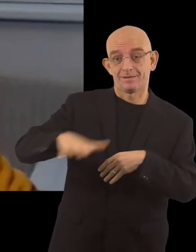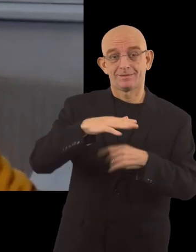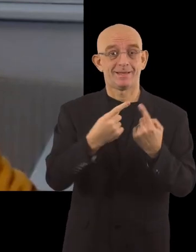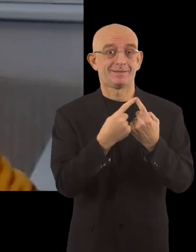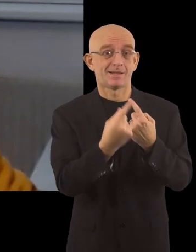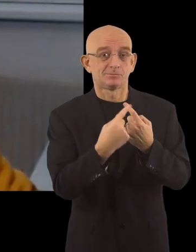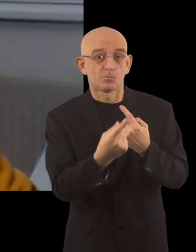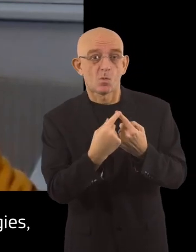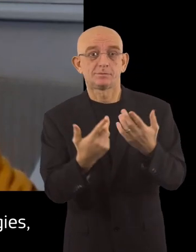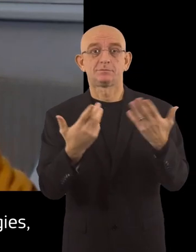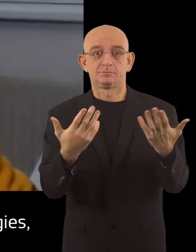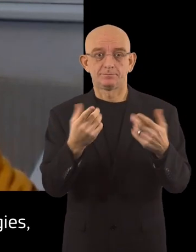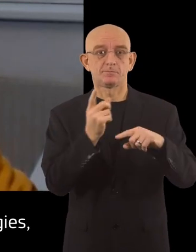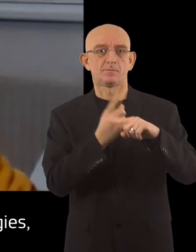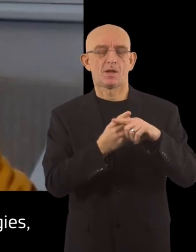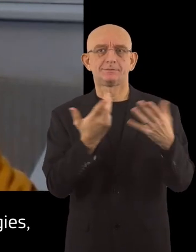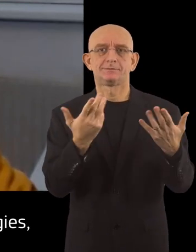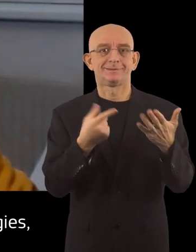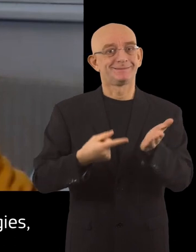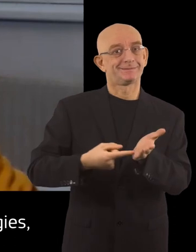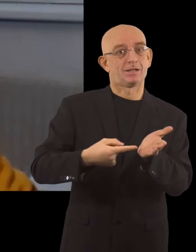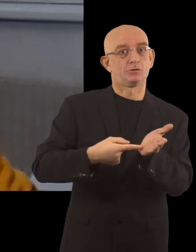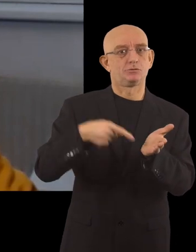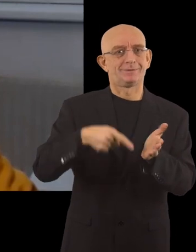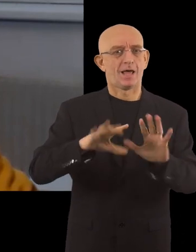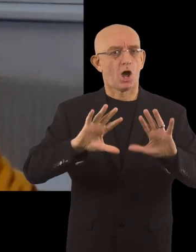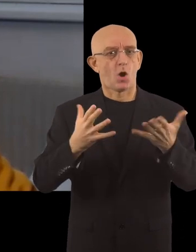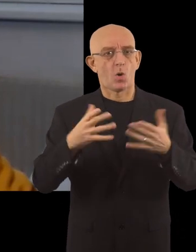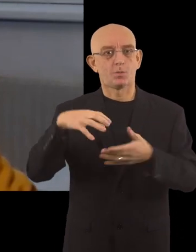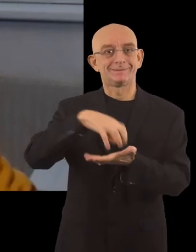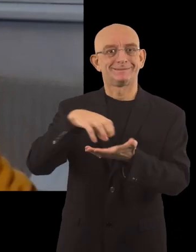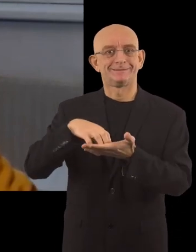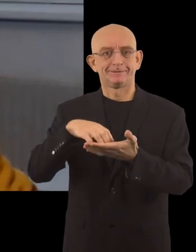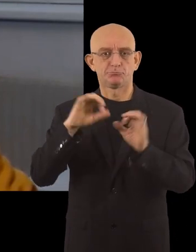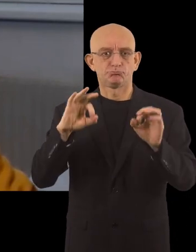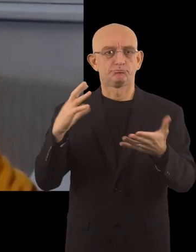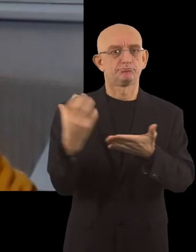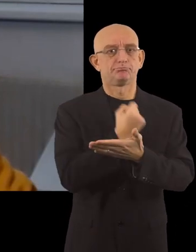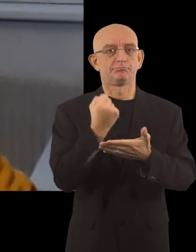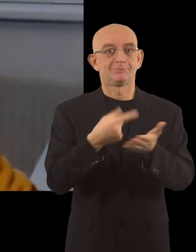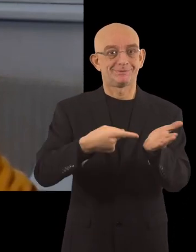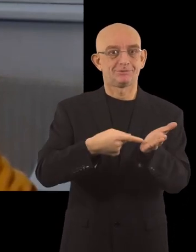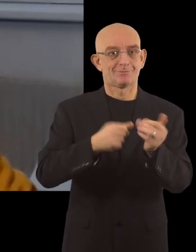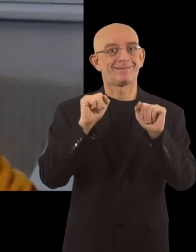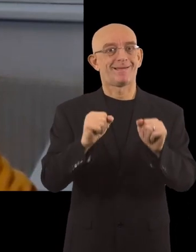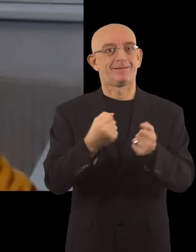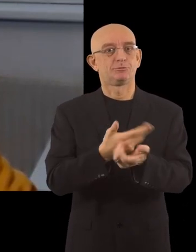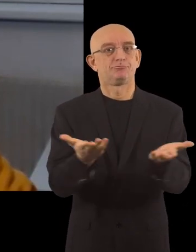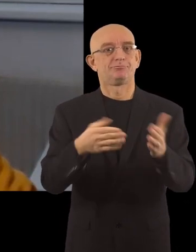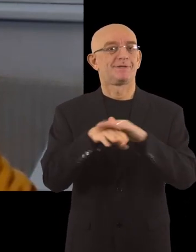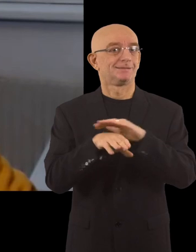transportation, and also digitization and technologies, how cities use technology to provide accessibility.